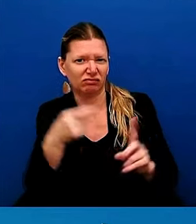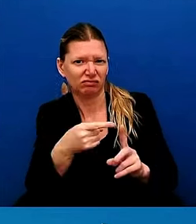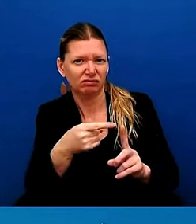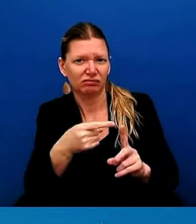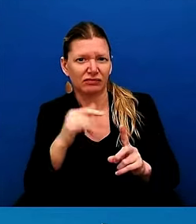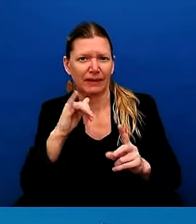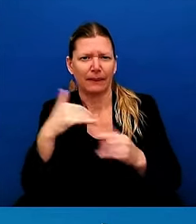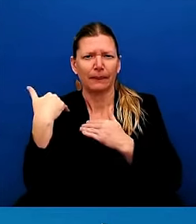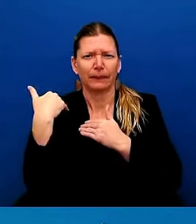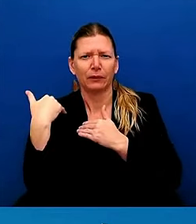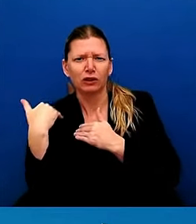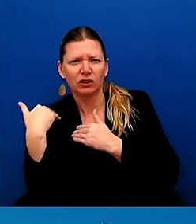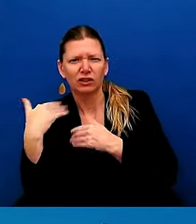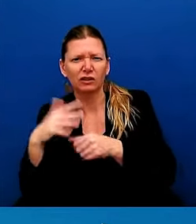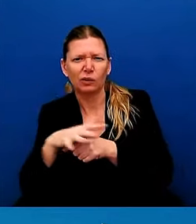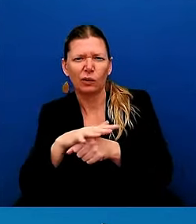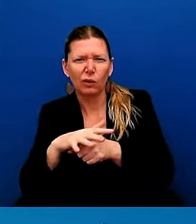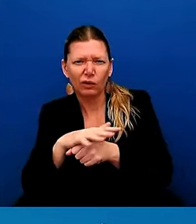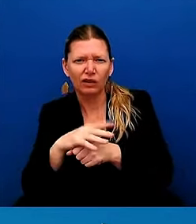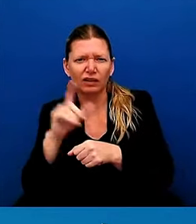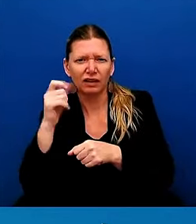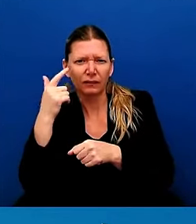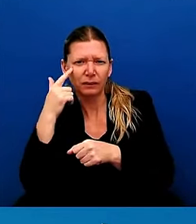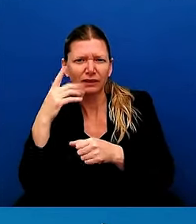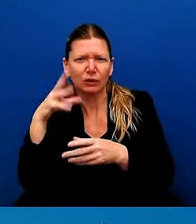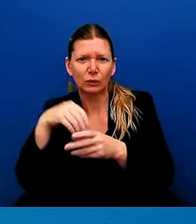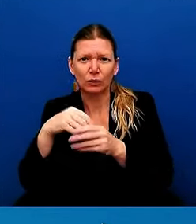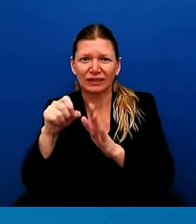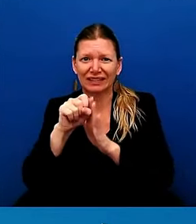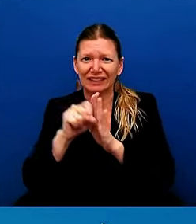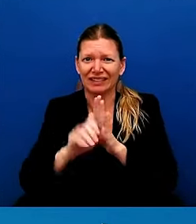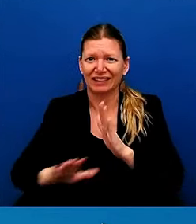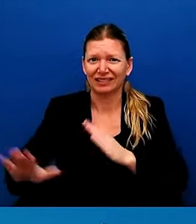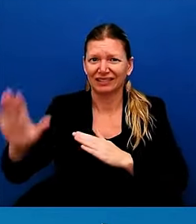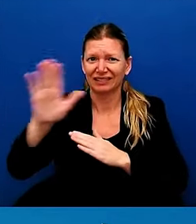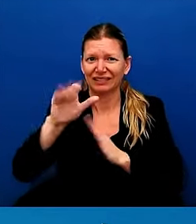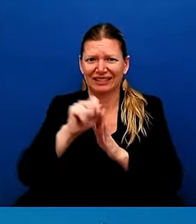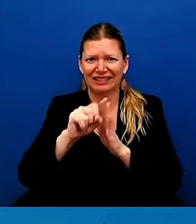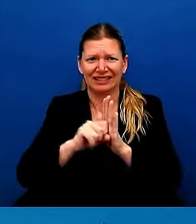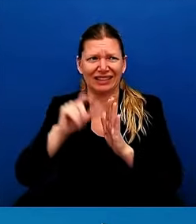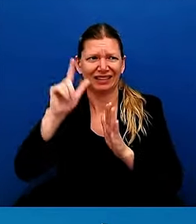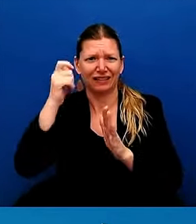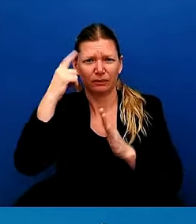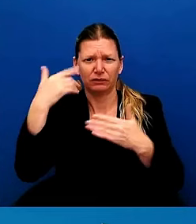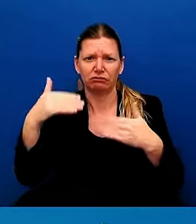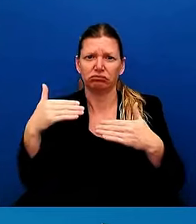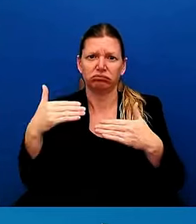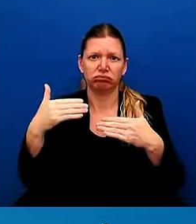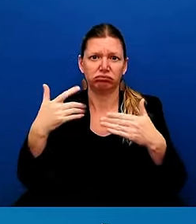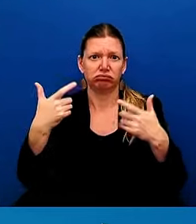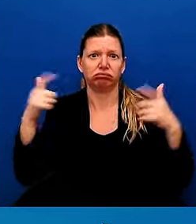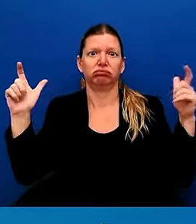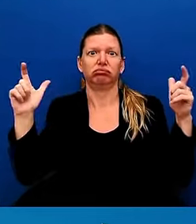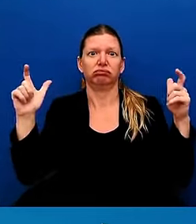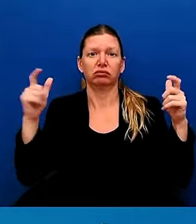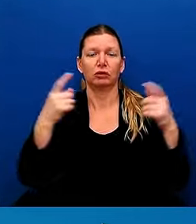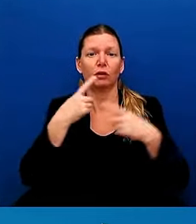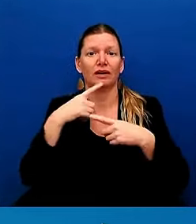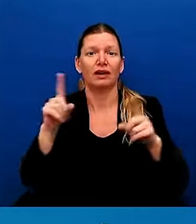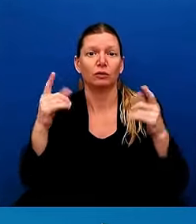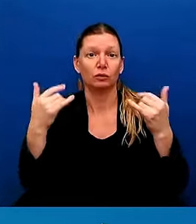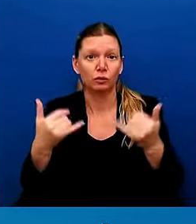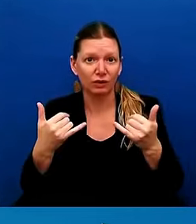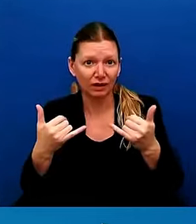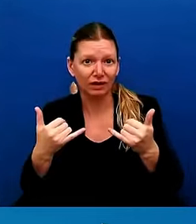And so by announcing today and making the dedicated resources to cover 100% of local costs